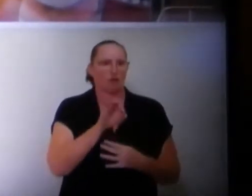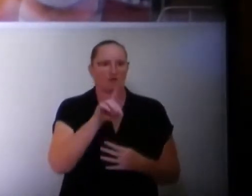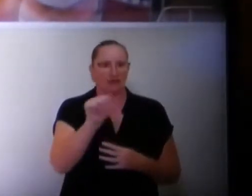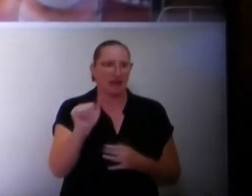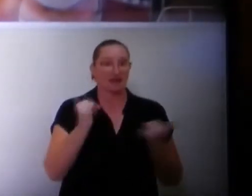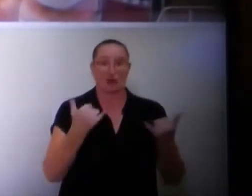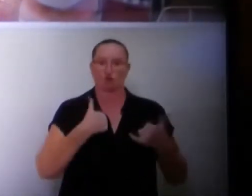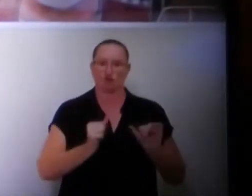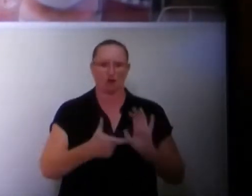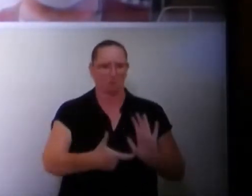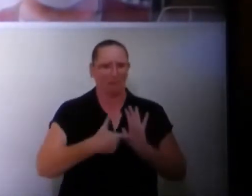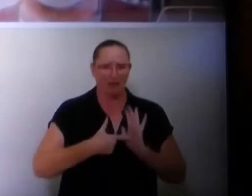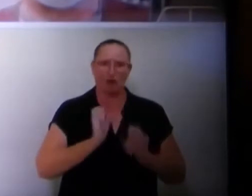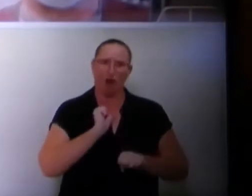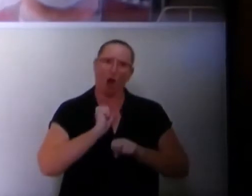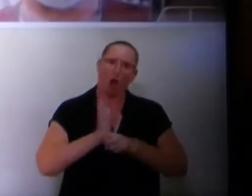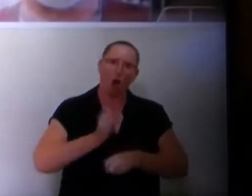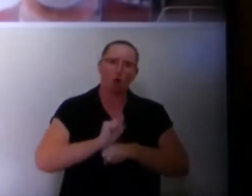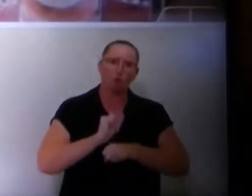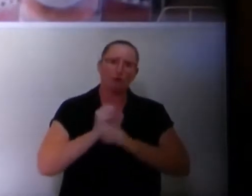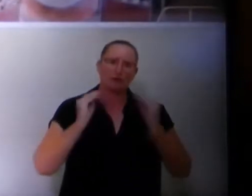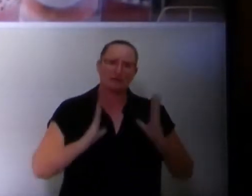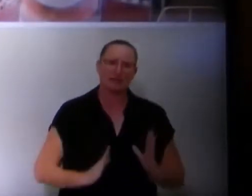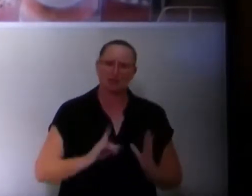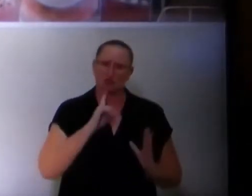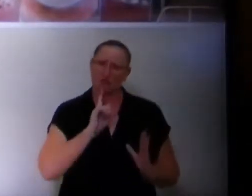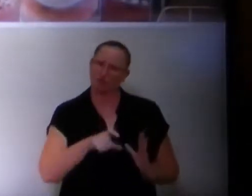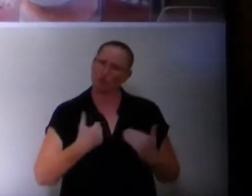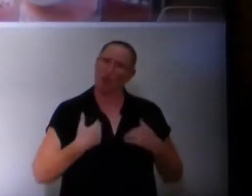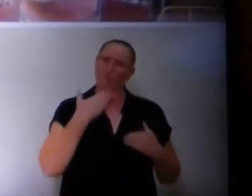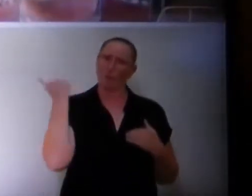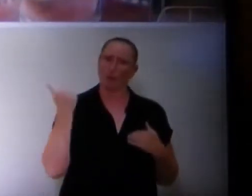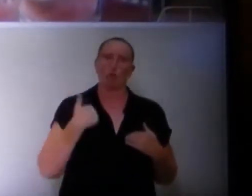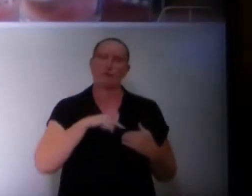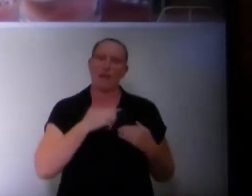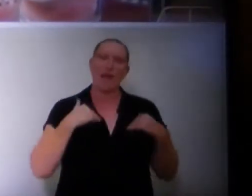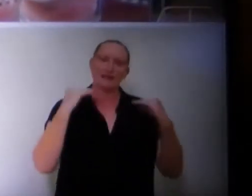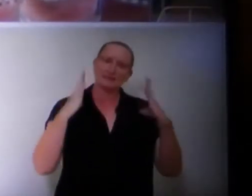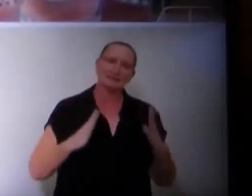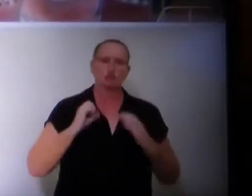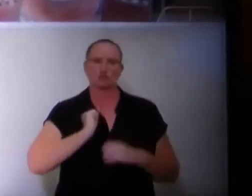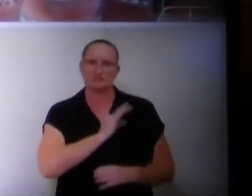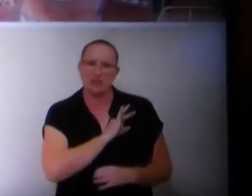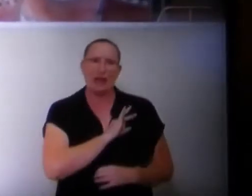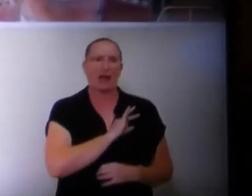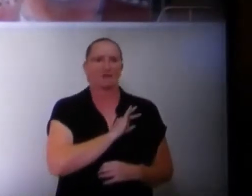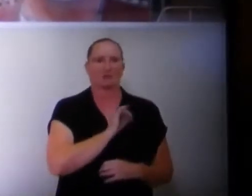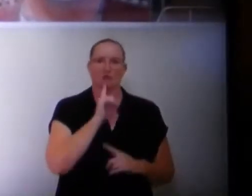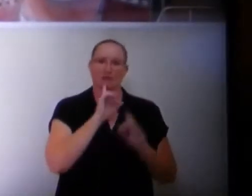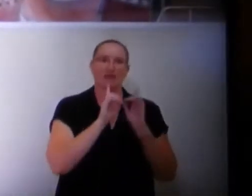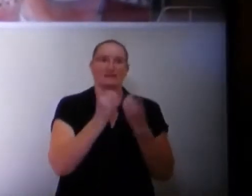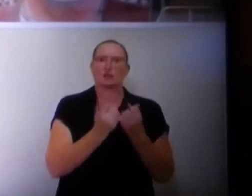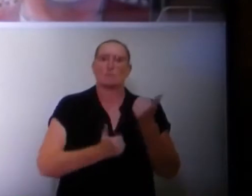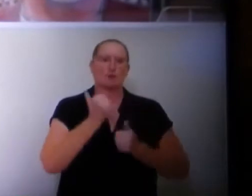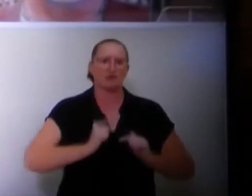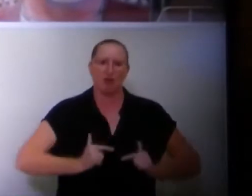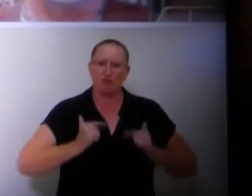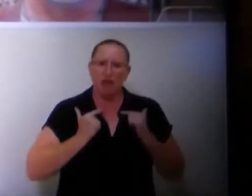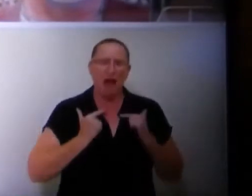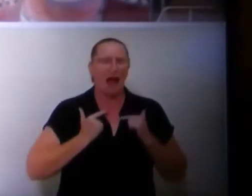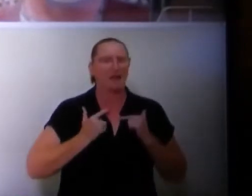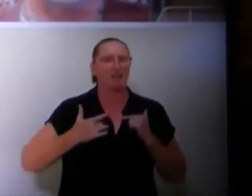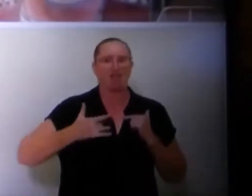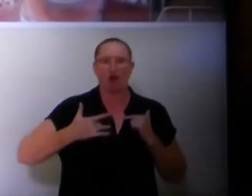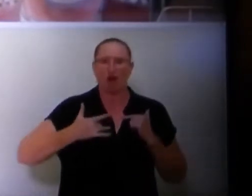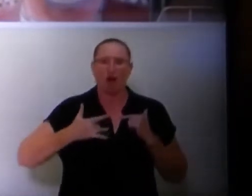And now you're trying to mandate it on their hardworking teachers who deserve better than us. We've had teachers and staff that have worked for the district majority of their lives, who've put their